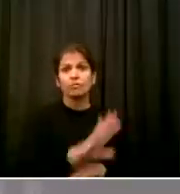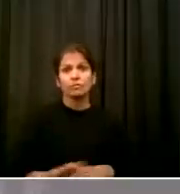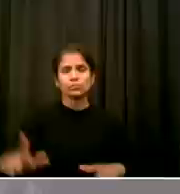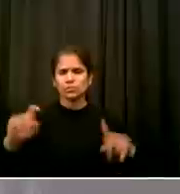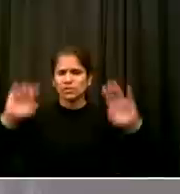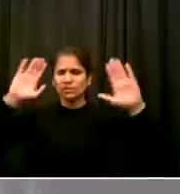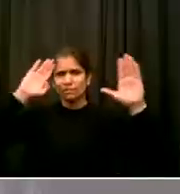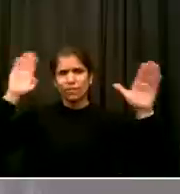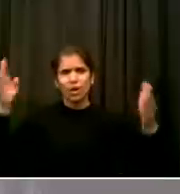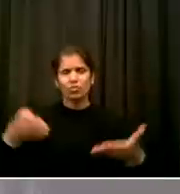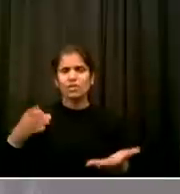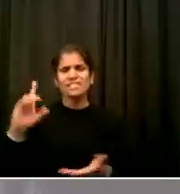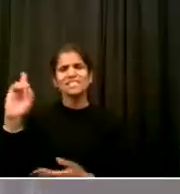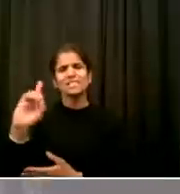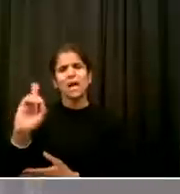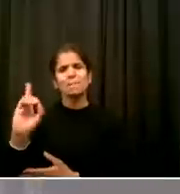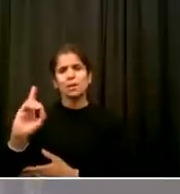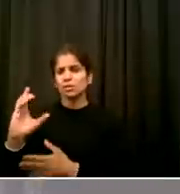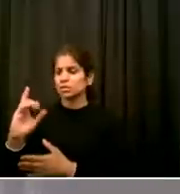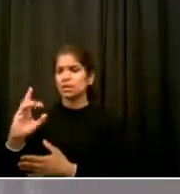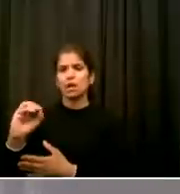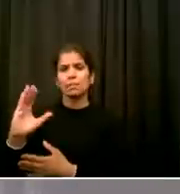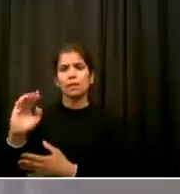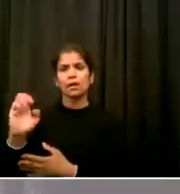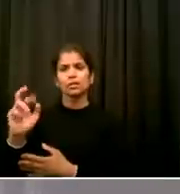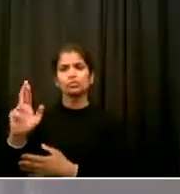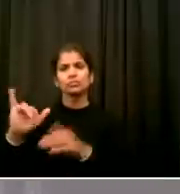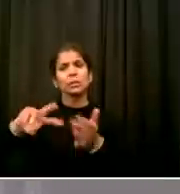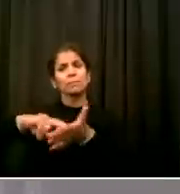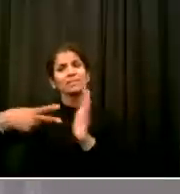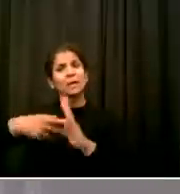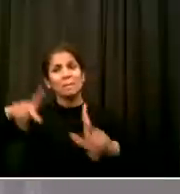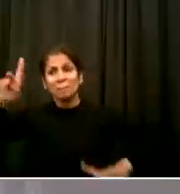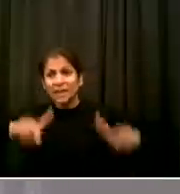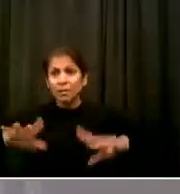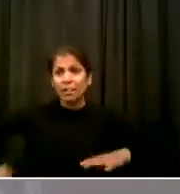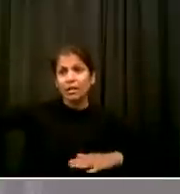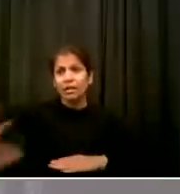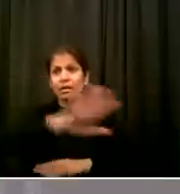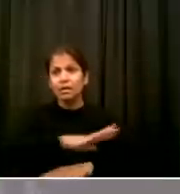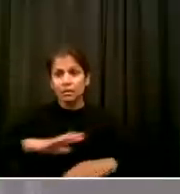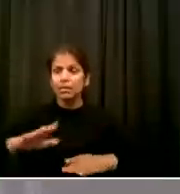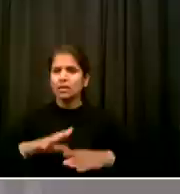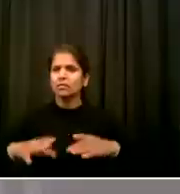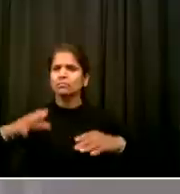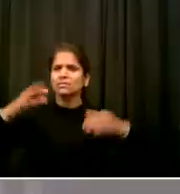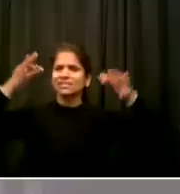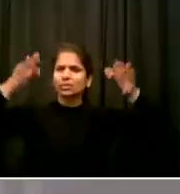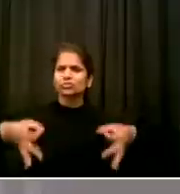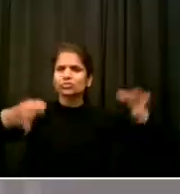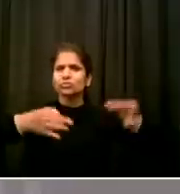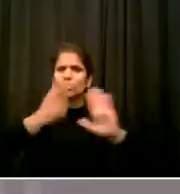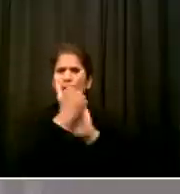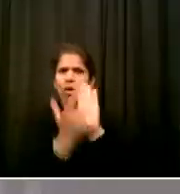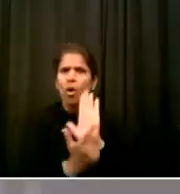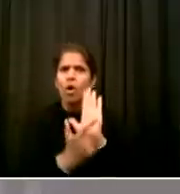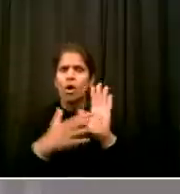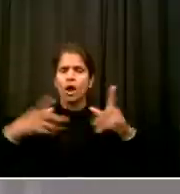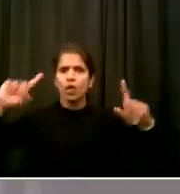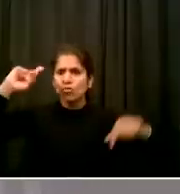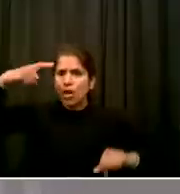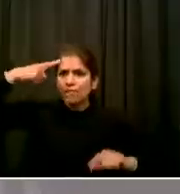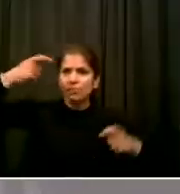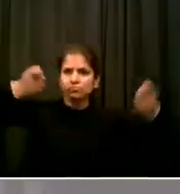people Our Department of Education is using Juneteenth today To impart important lessons from the black struggle